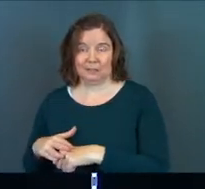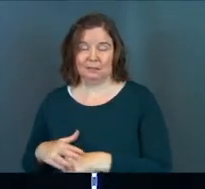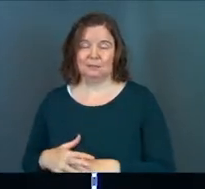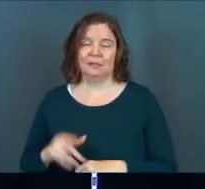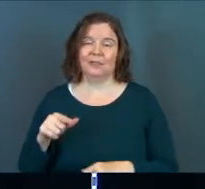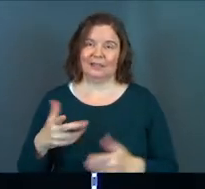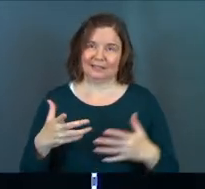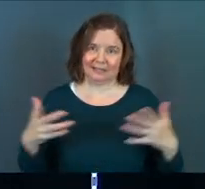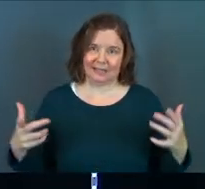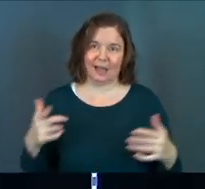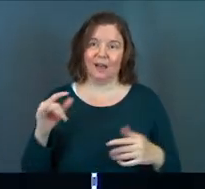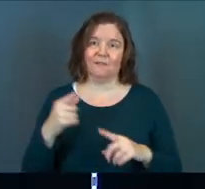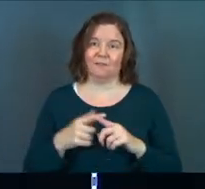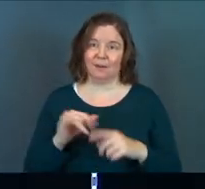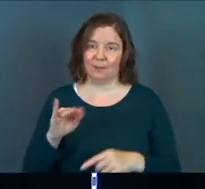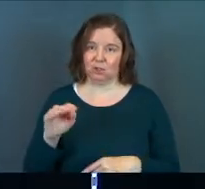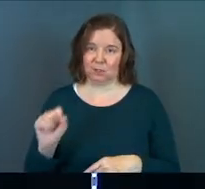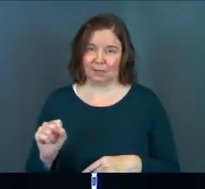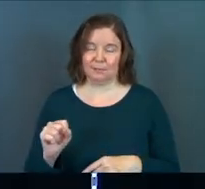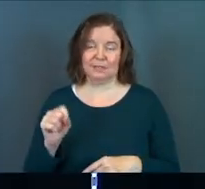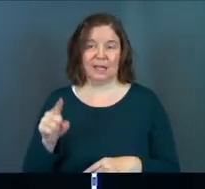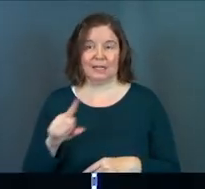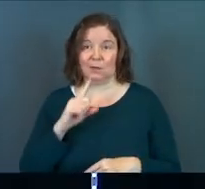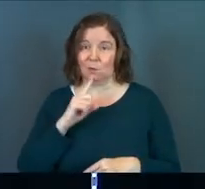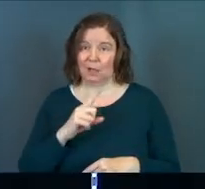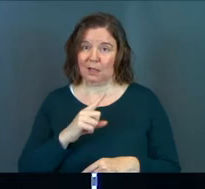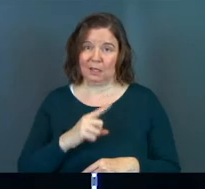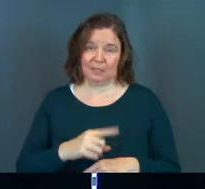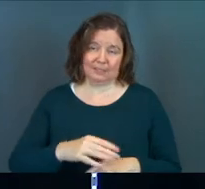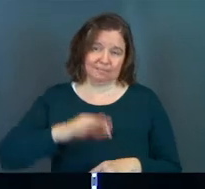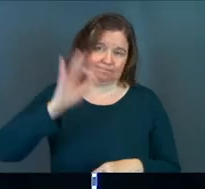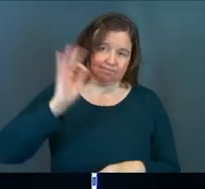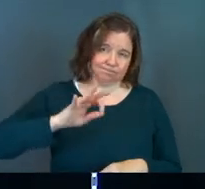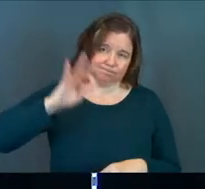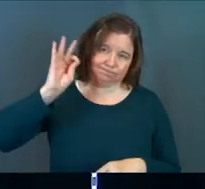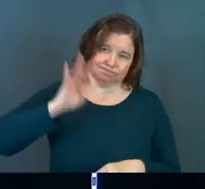this is a lot from James, and he comes out swinging today.